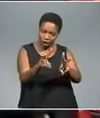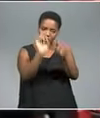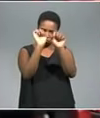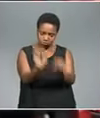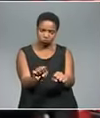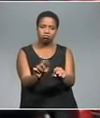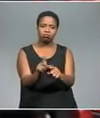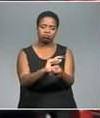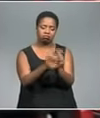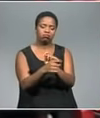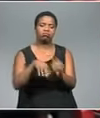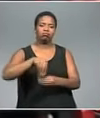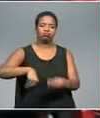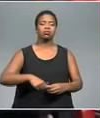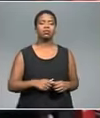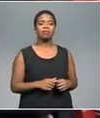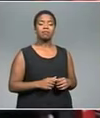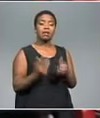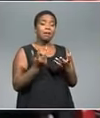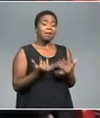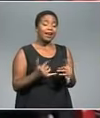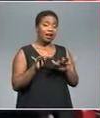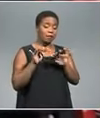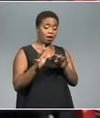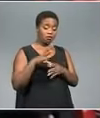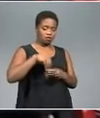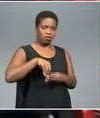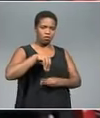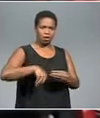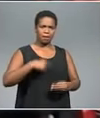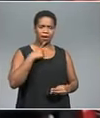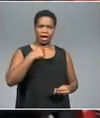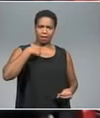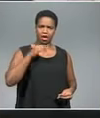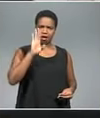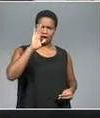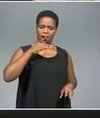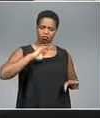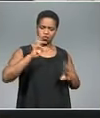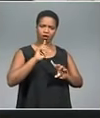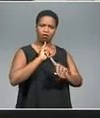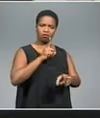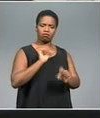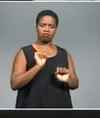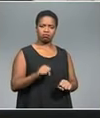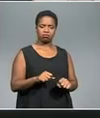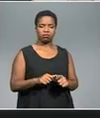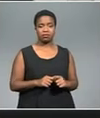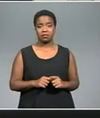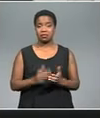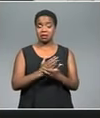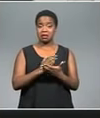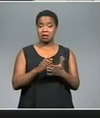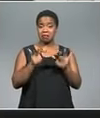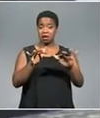to see people who were involved in corruption saying, hang on, I was part of it, and now I'm ready to talk. The survey says officials who undermine